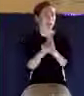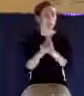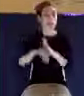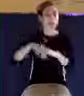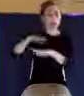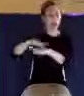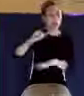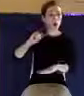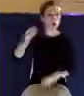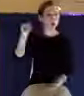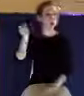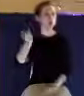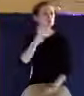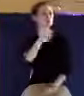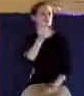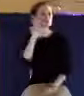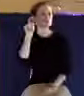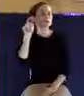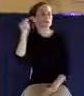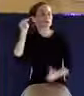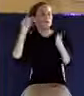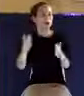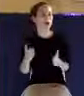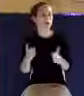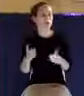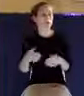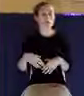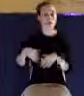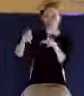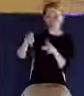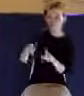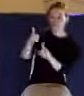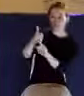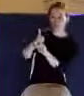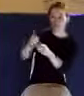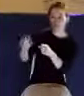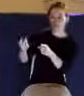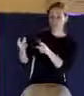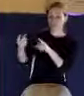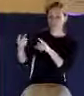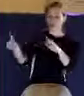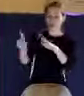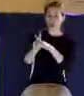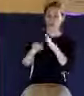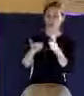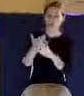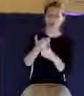water and blood. Even Jesus Christ. Not by water only, but by water and blood.